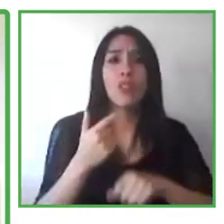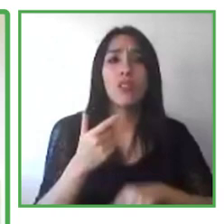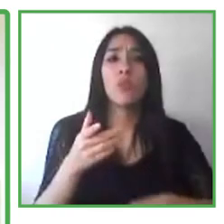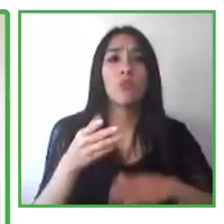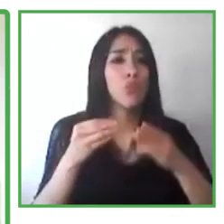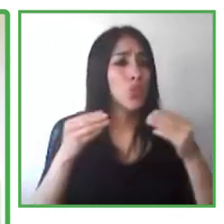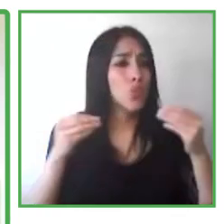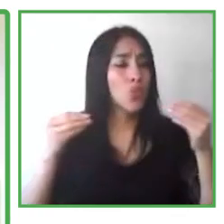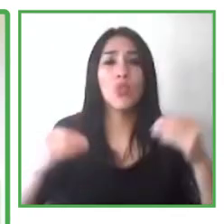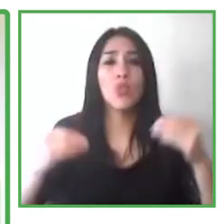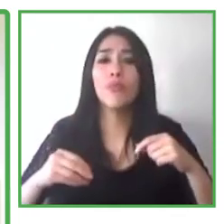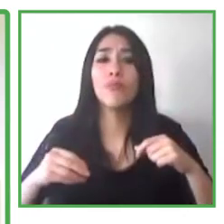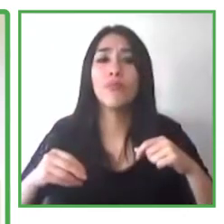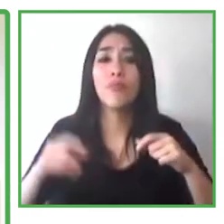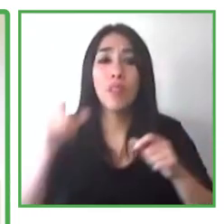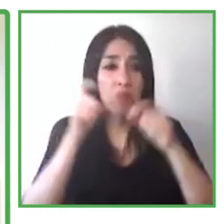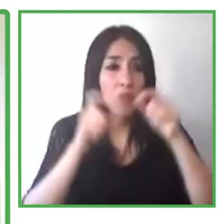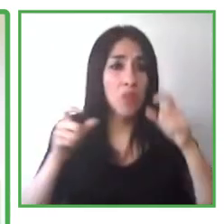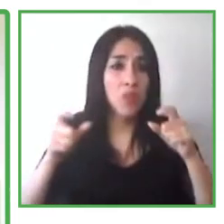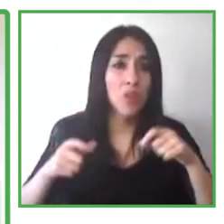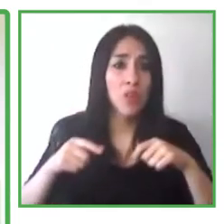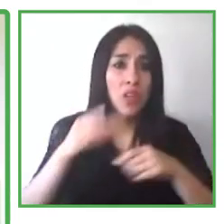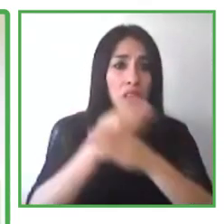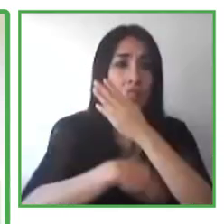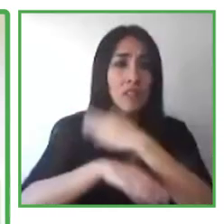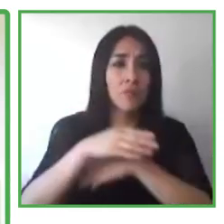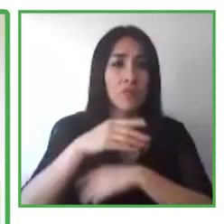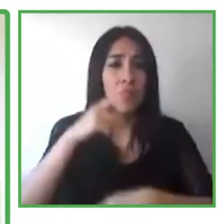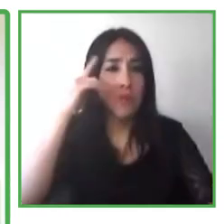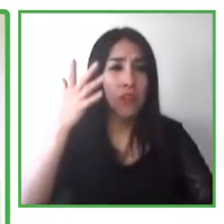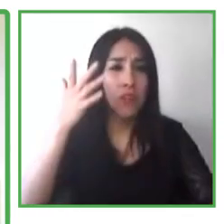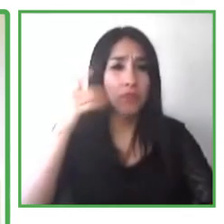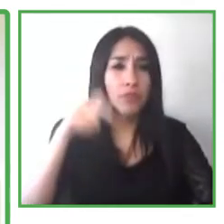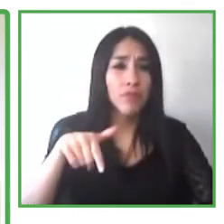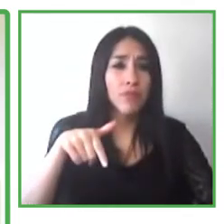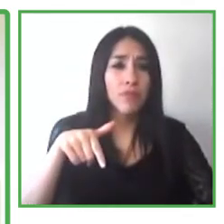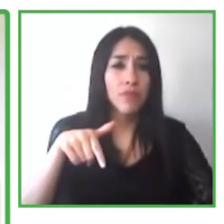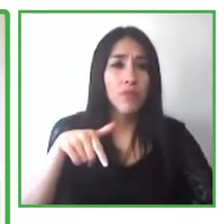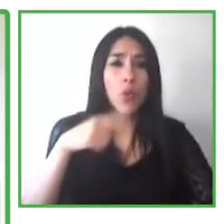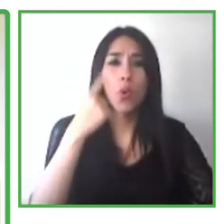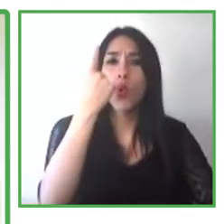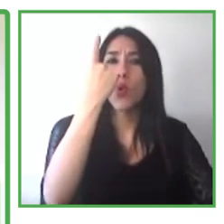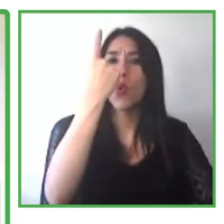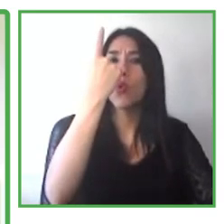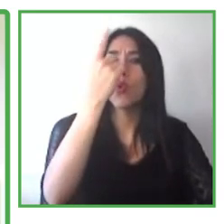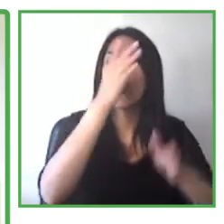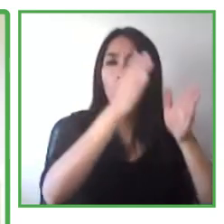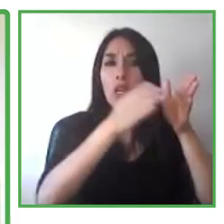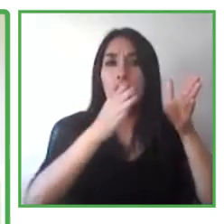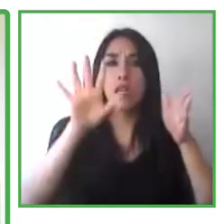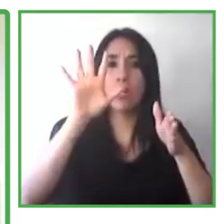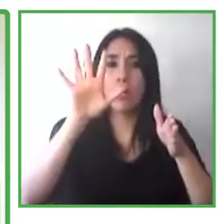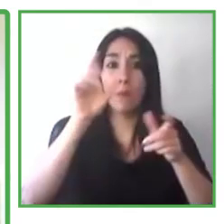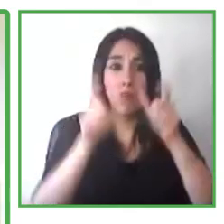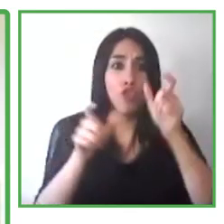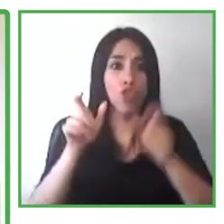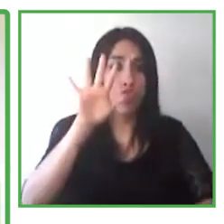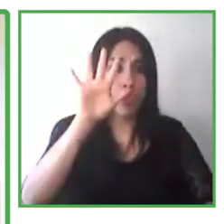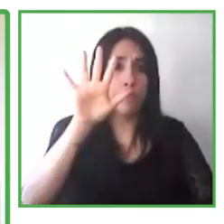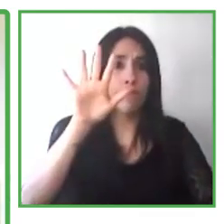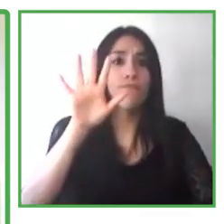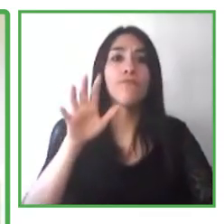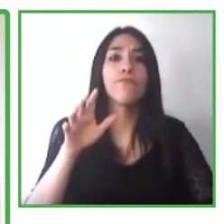one in seven without. This is truly the disability divide in action. So